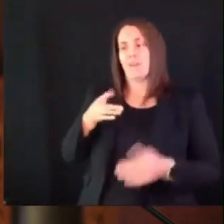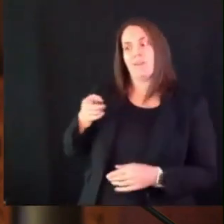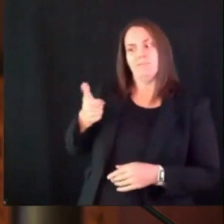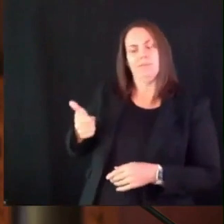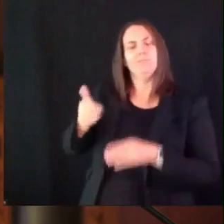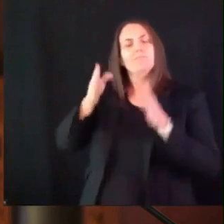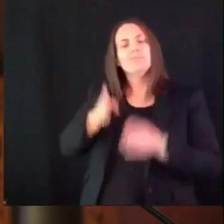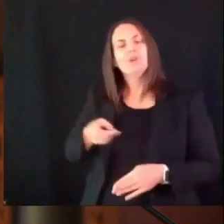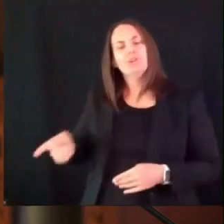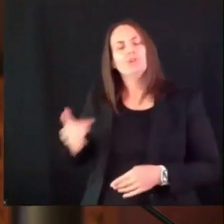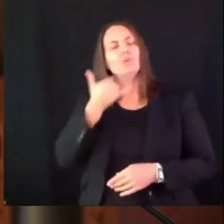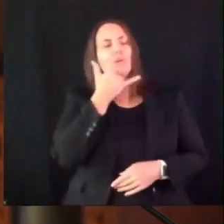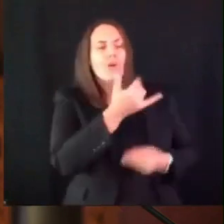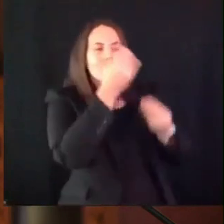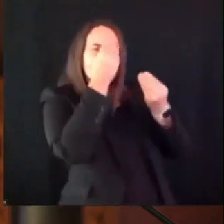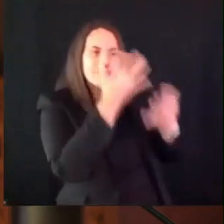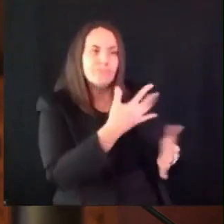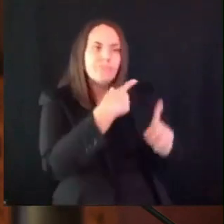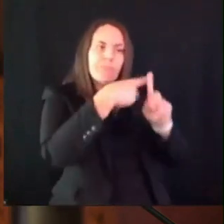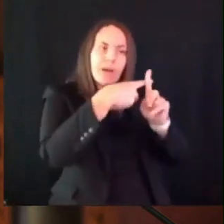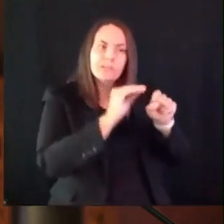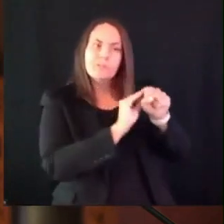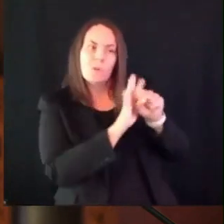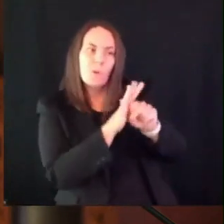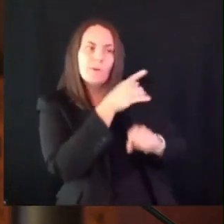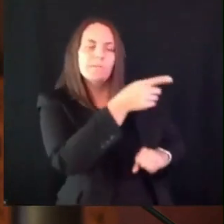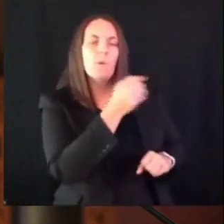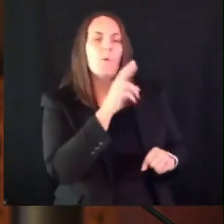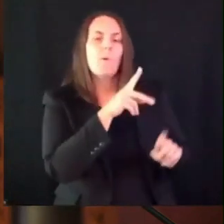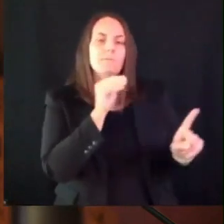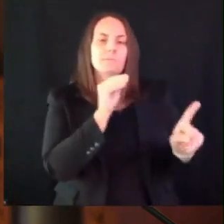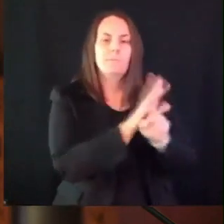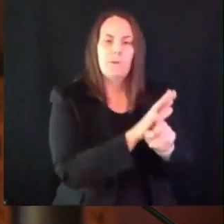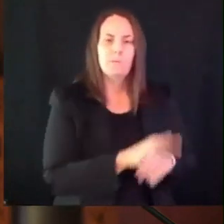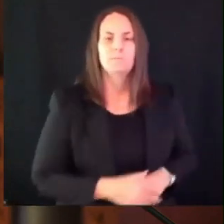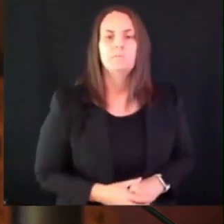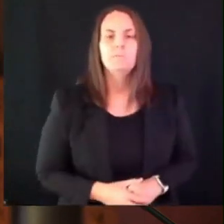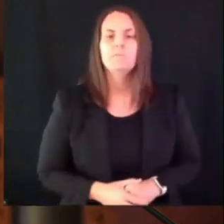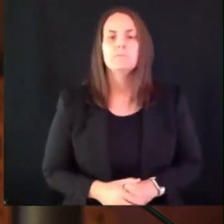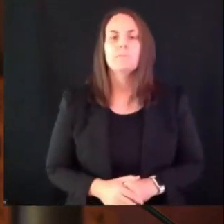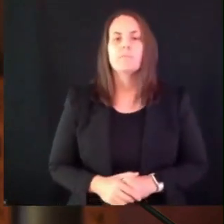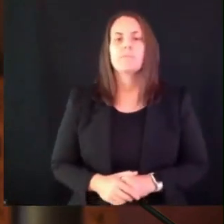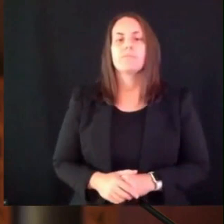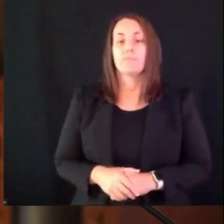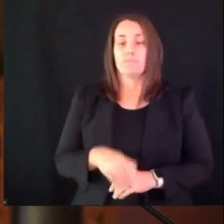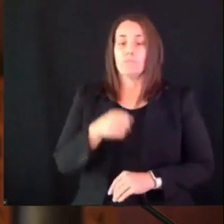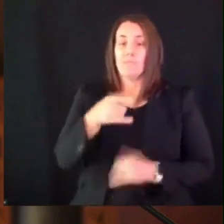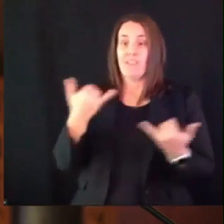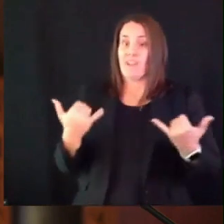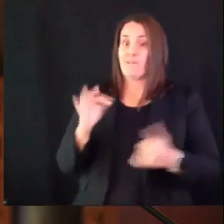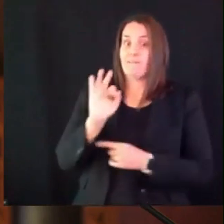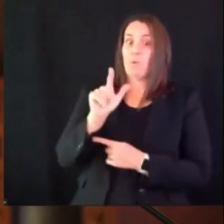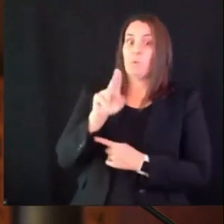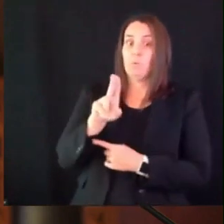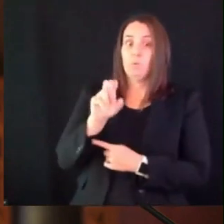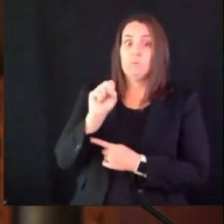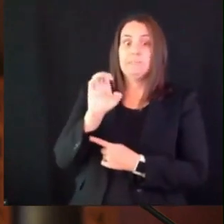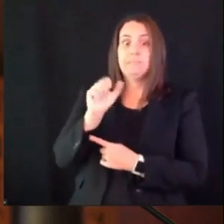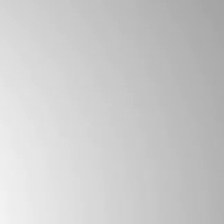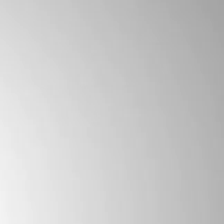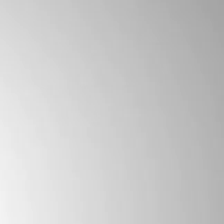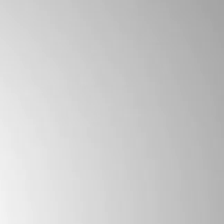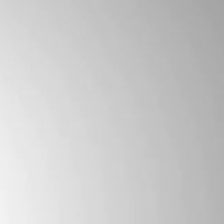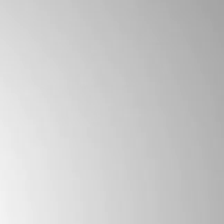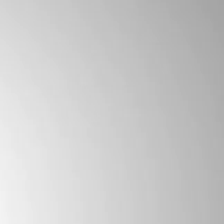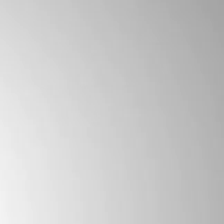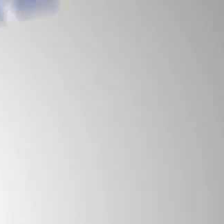preserve our hospital capacity these are steps we can all take to stop the spread and protect ourselves and each other